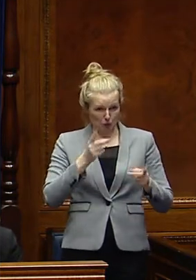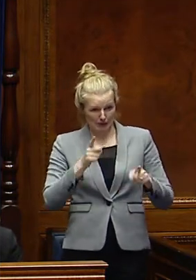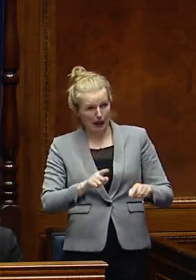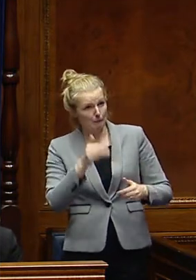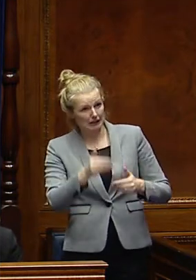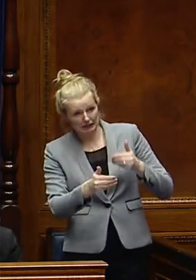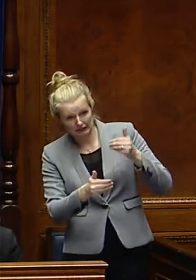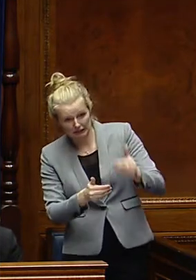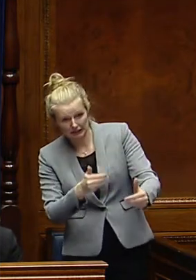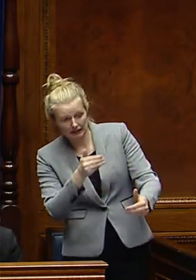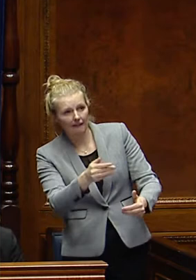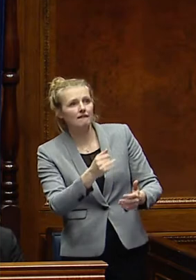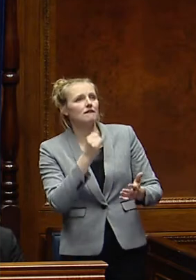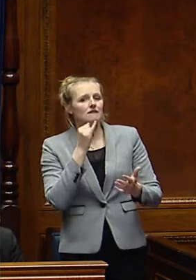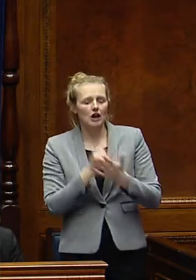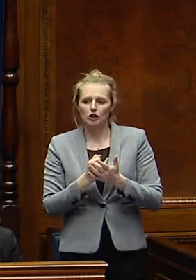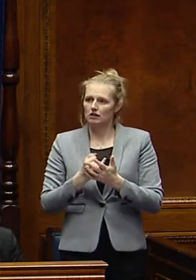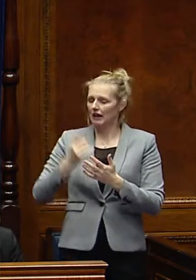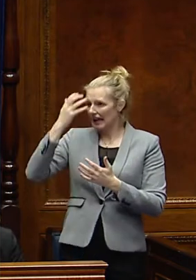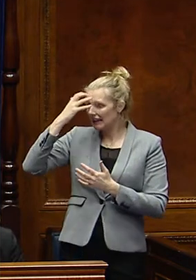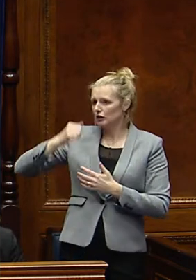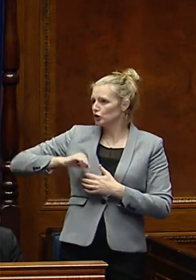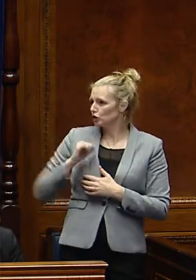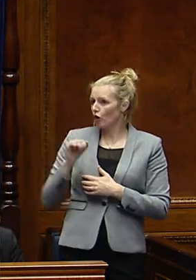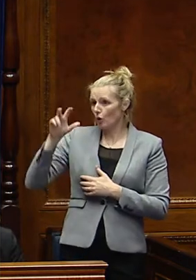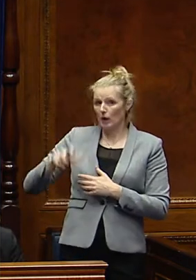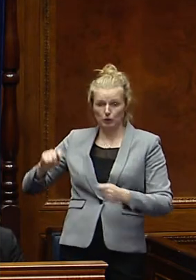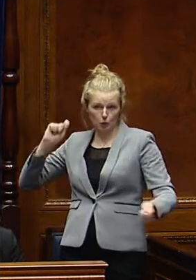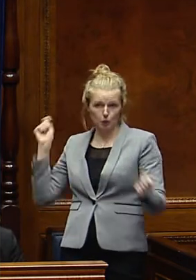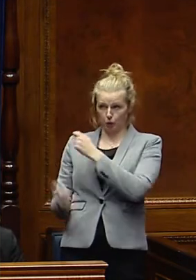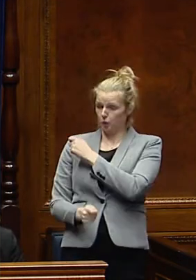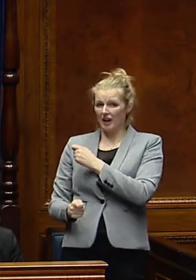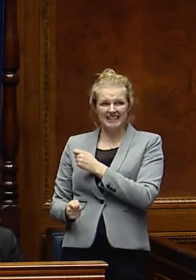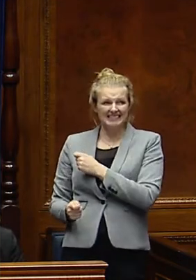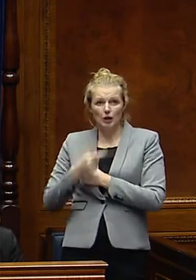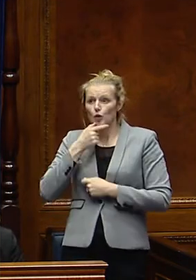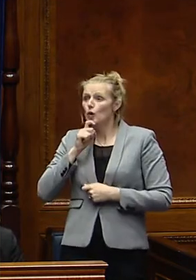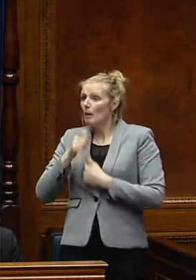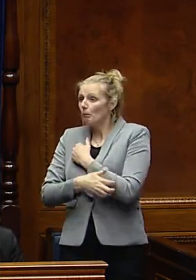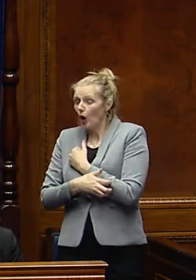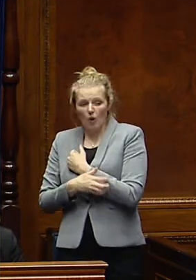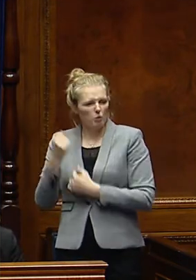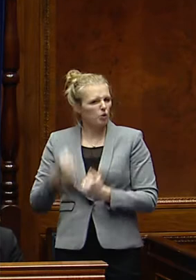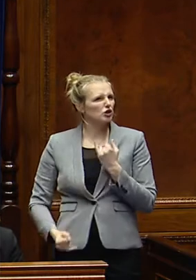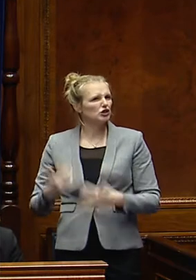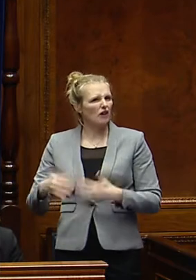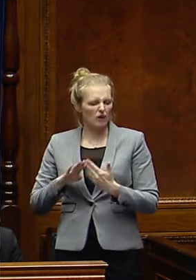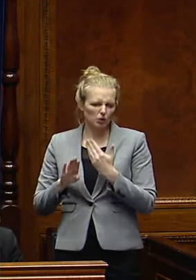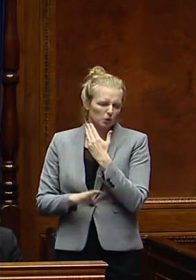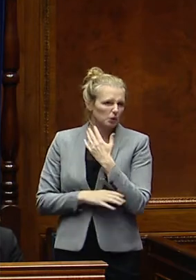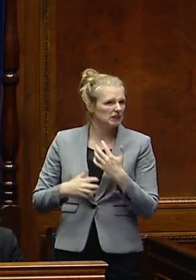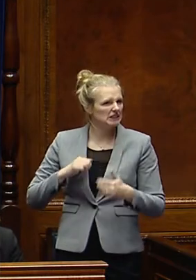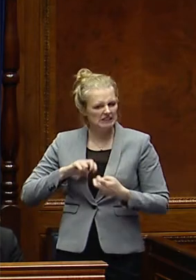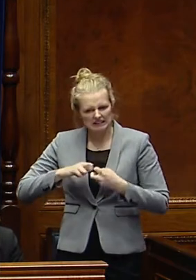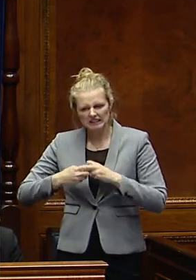of that approach in England, Scotland and Wales as well, where the poorest people are suffering. Each week